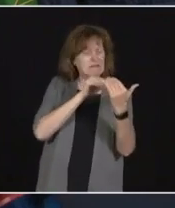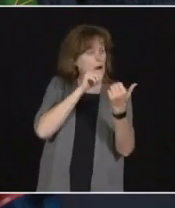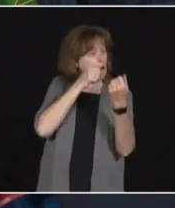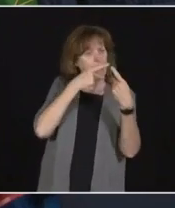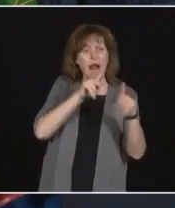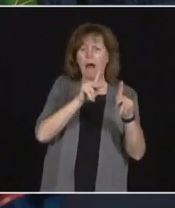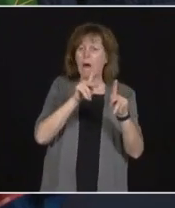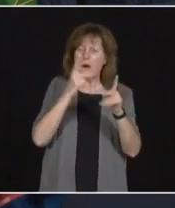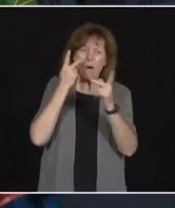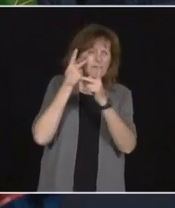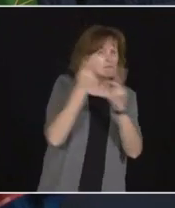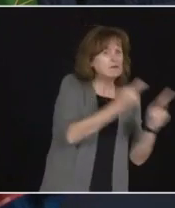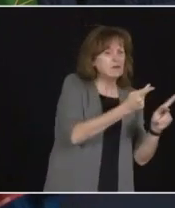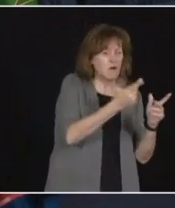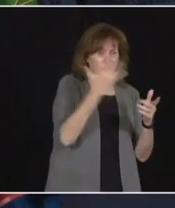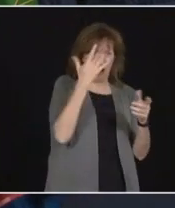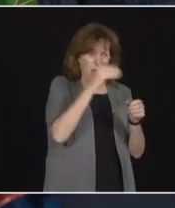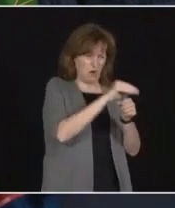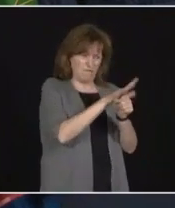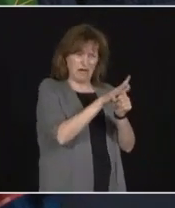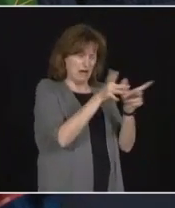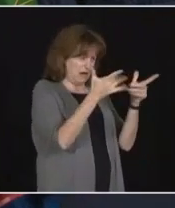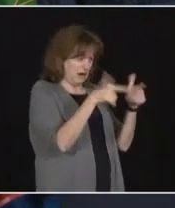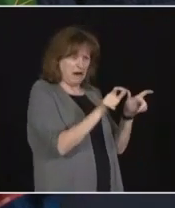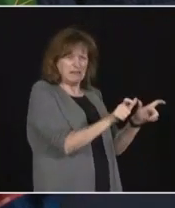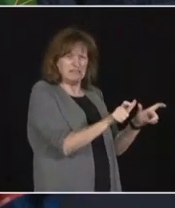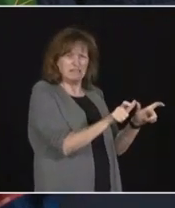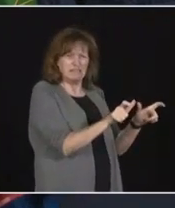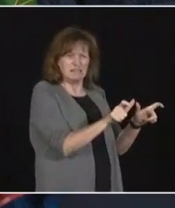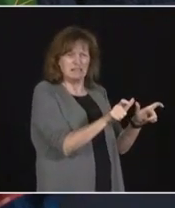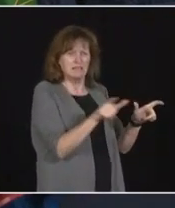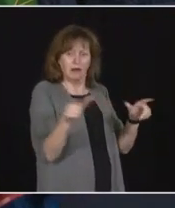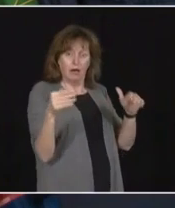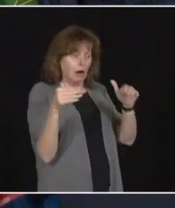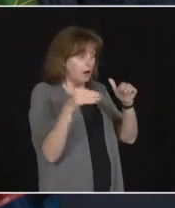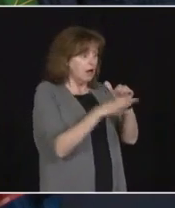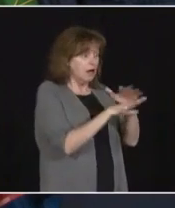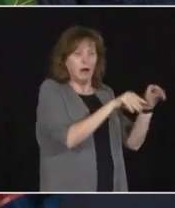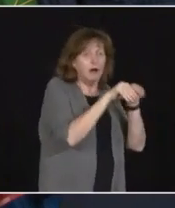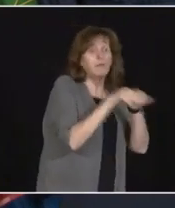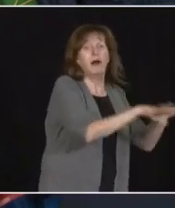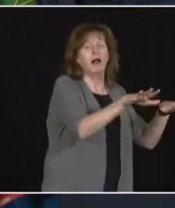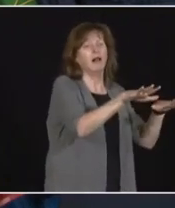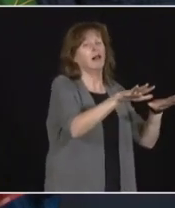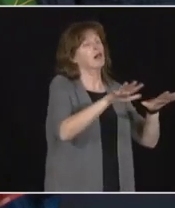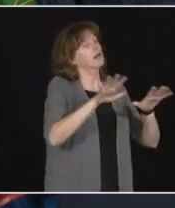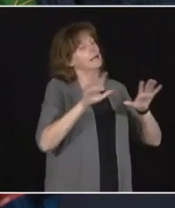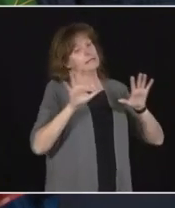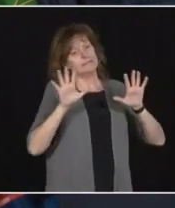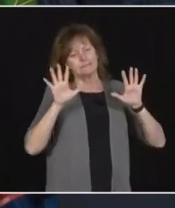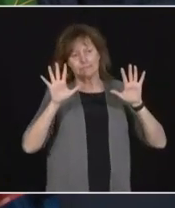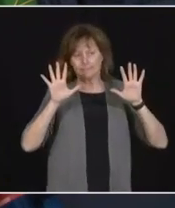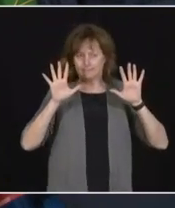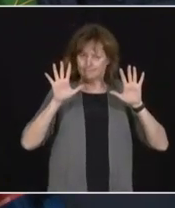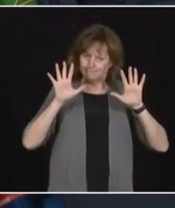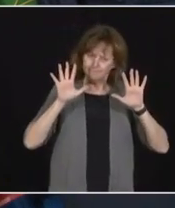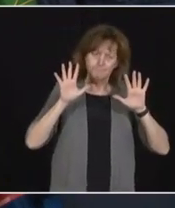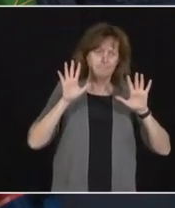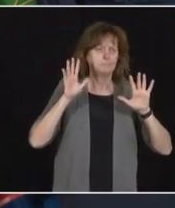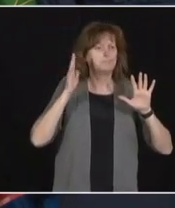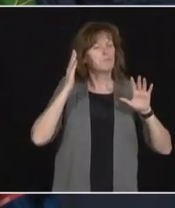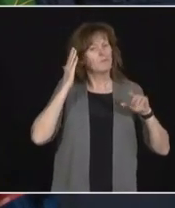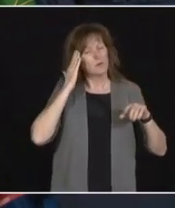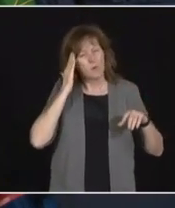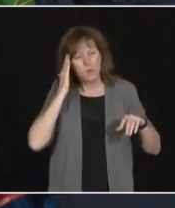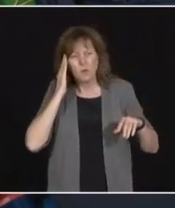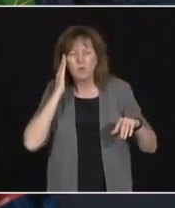out of these settings was our best line of defence. And I know how hard this was